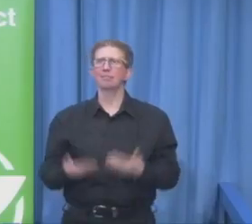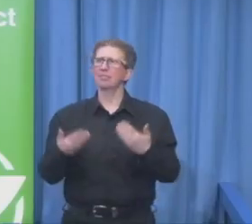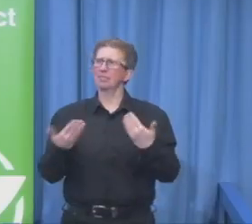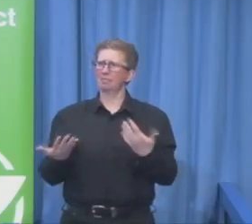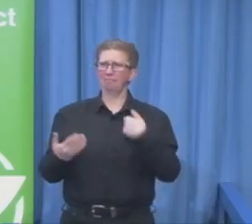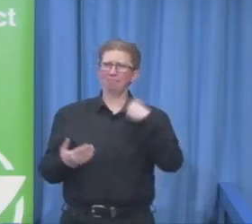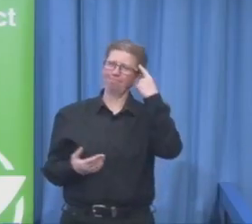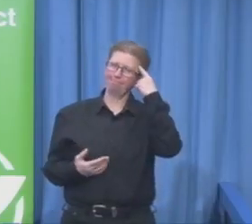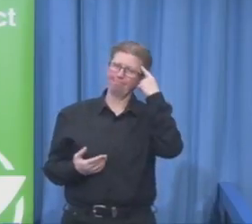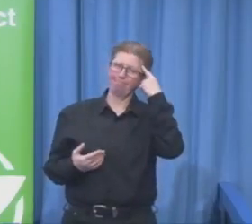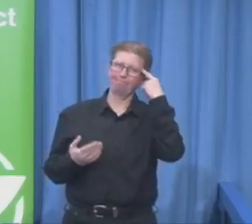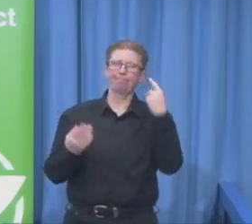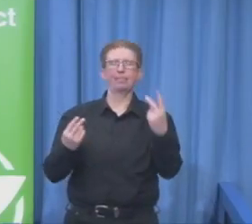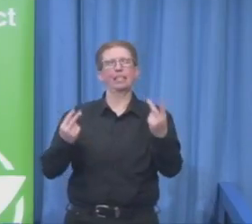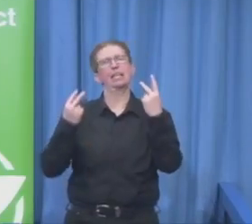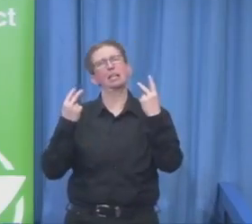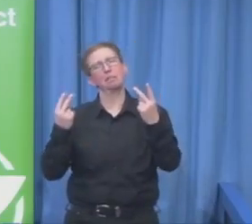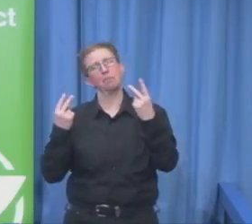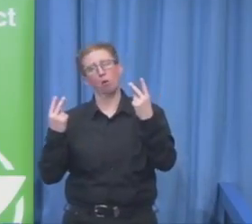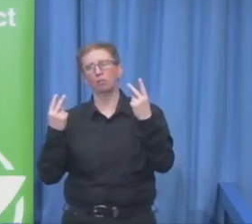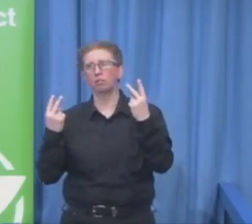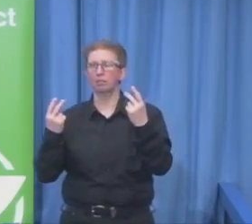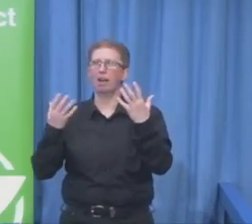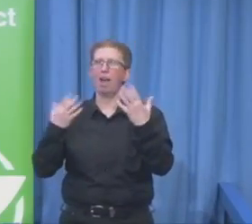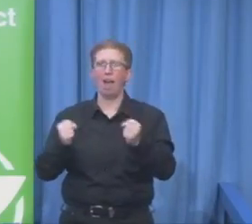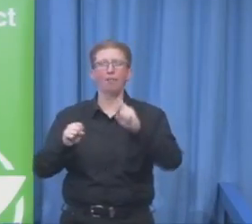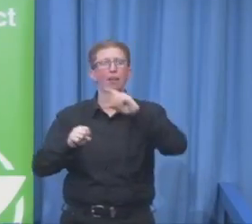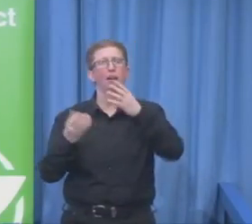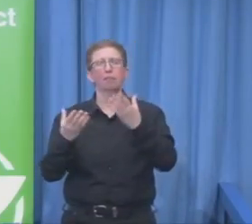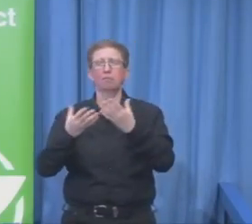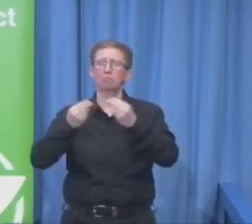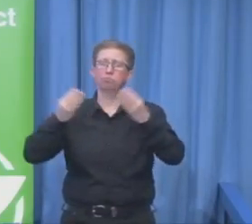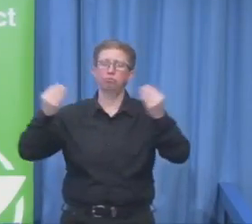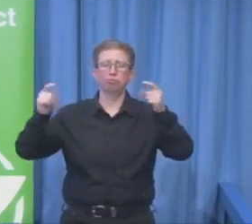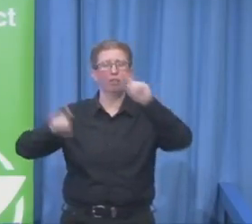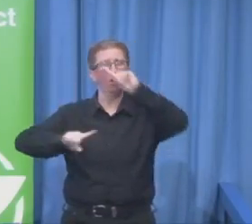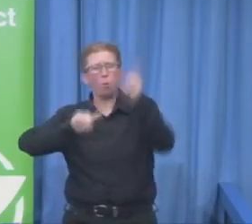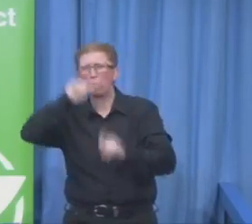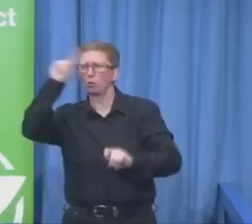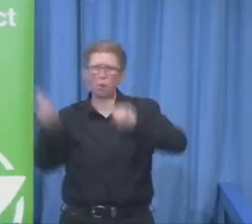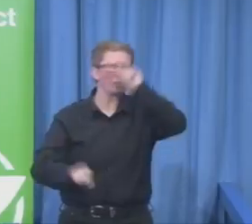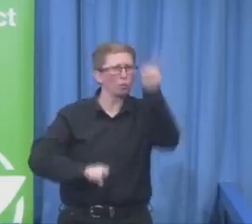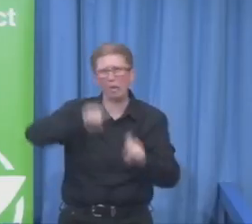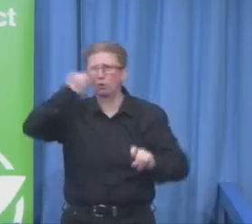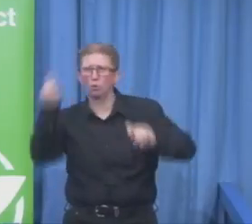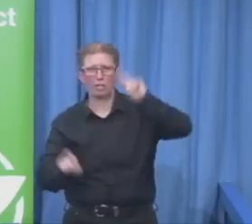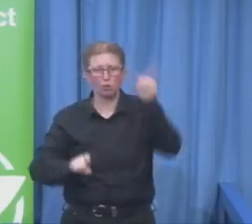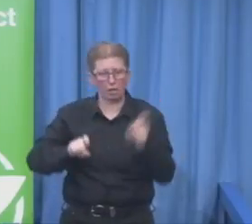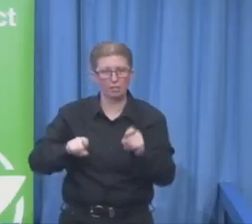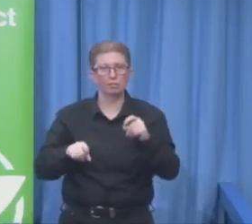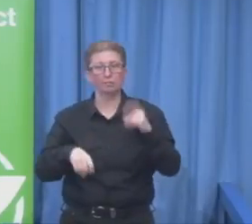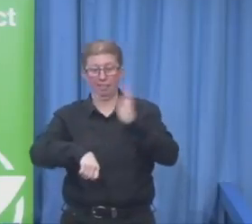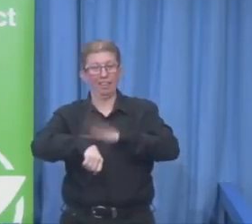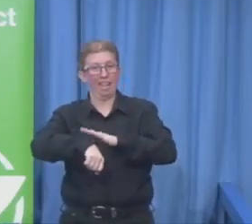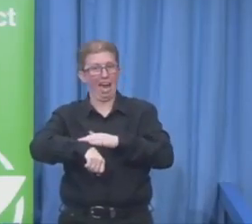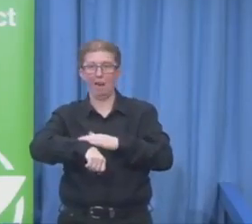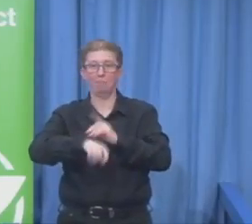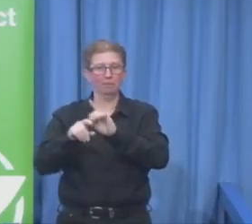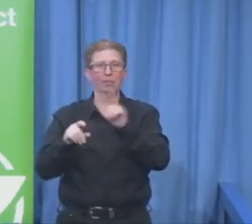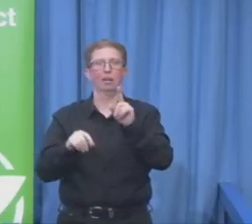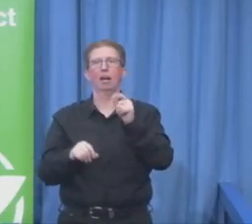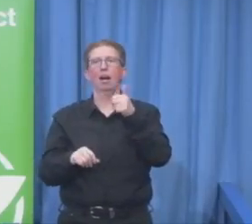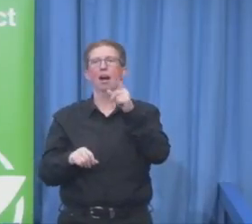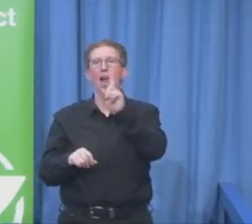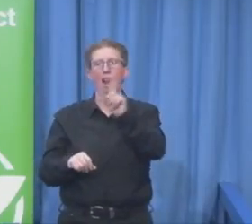o'clock. So, Jim, over to you. Good morning. My name's Jim Crow. I'm President of the European